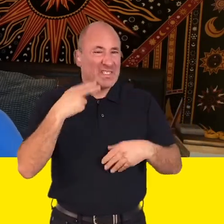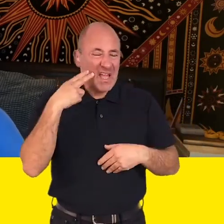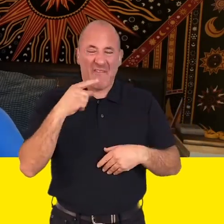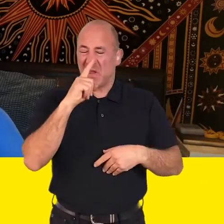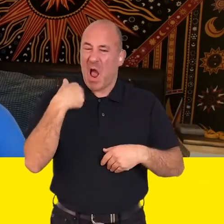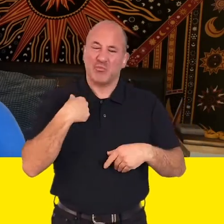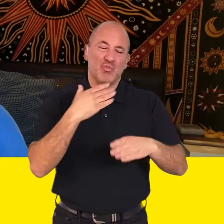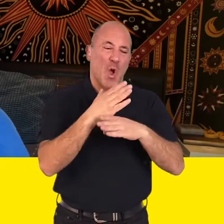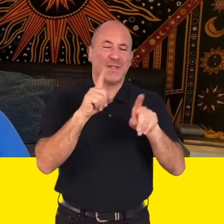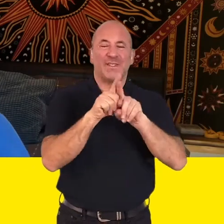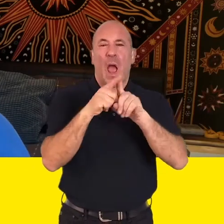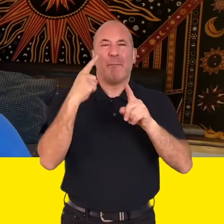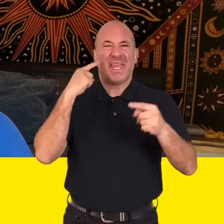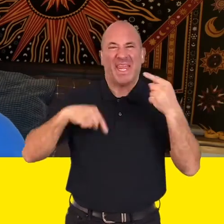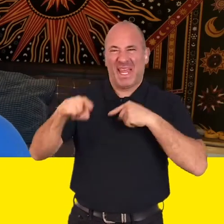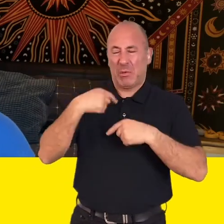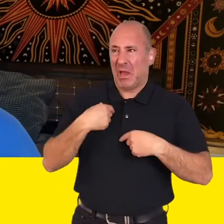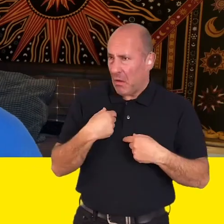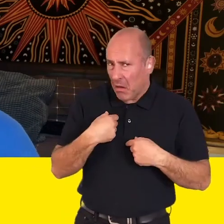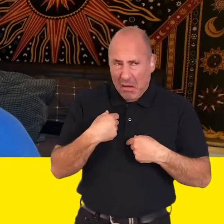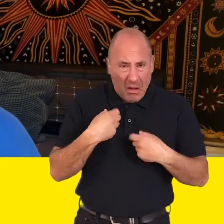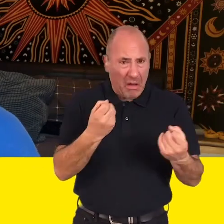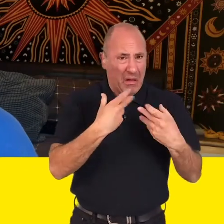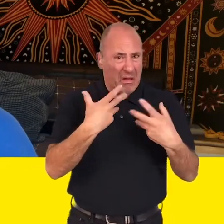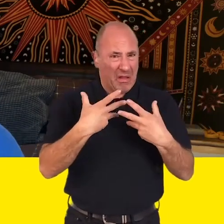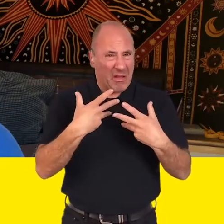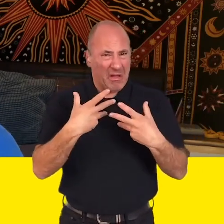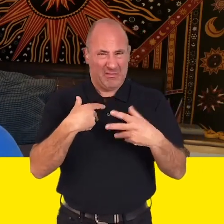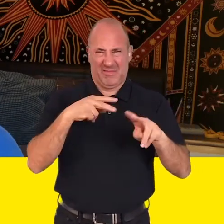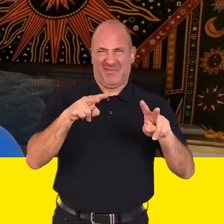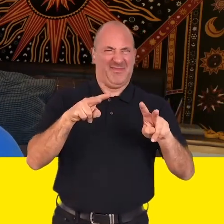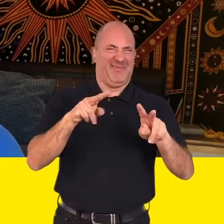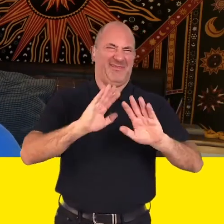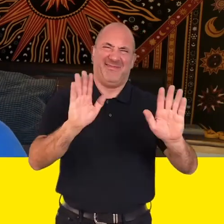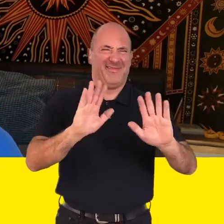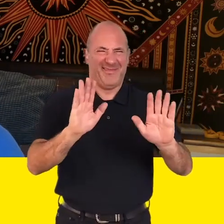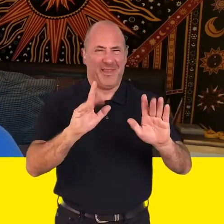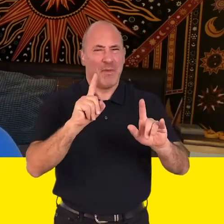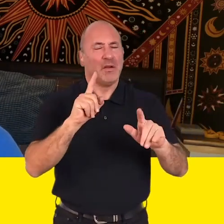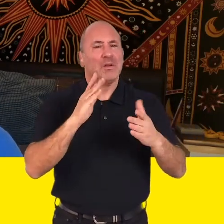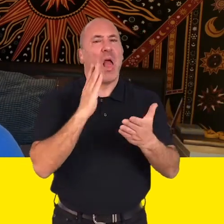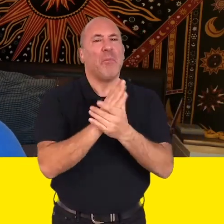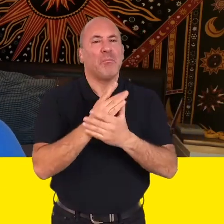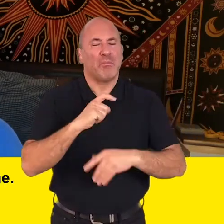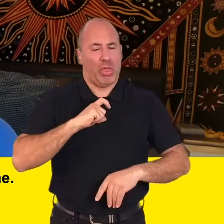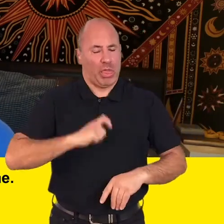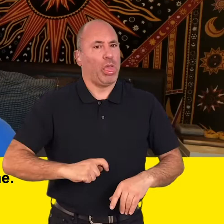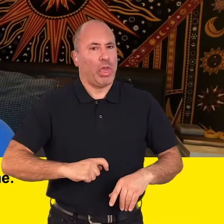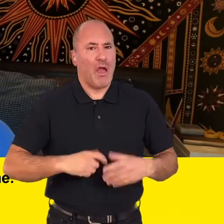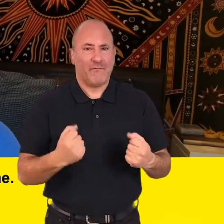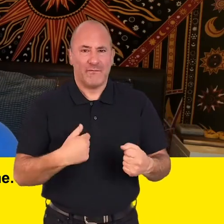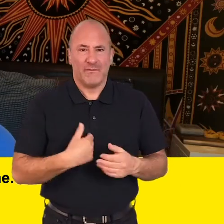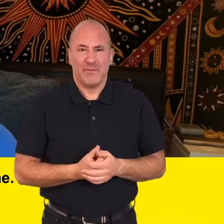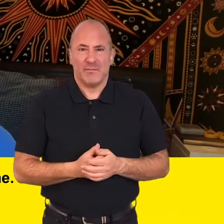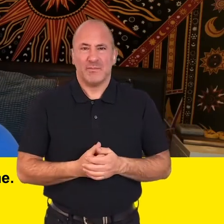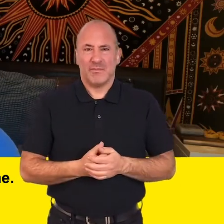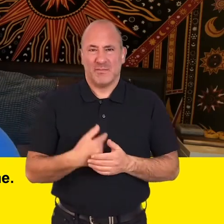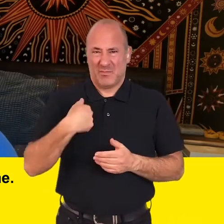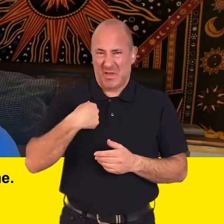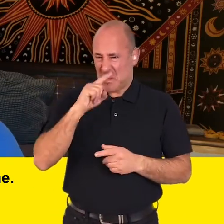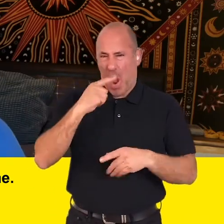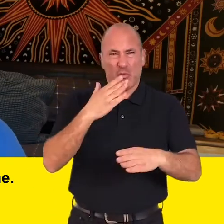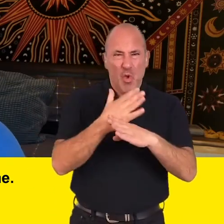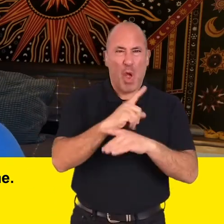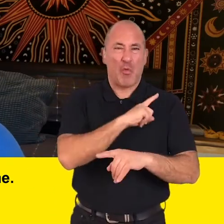deafness I couldn't do the same kind of work as my hearing peers could. Although I knew this wasn't necessarily true it really did not my confidence at the time.